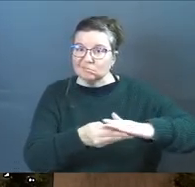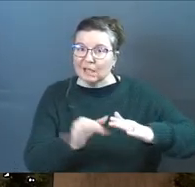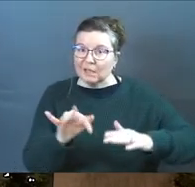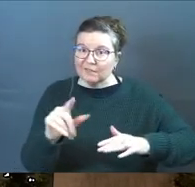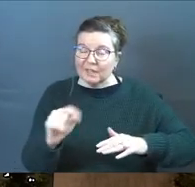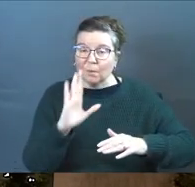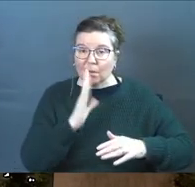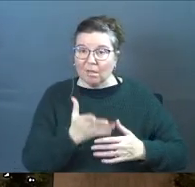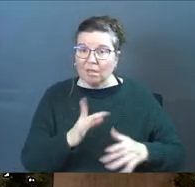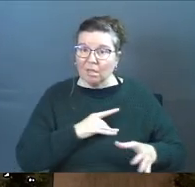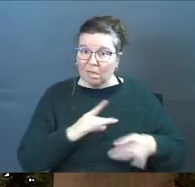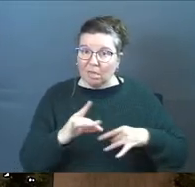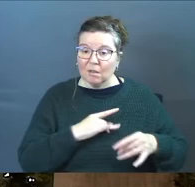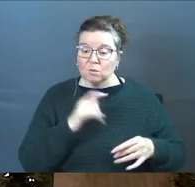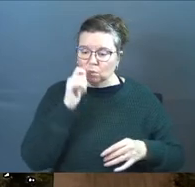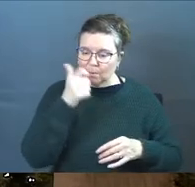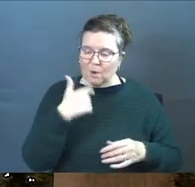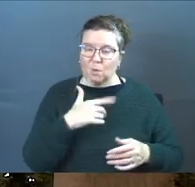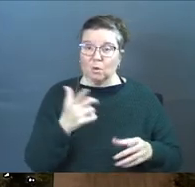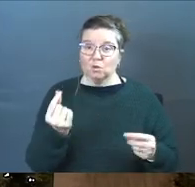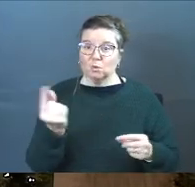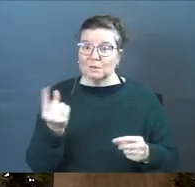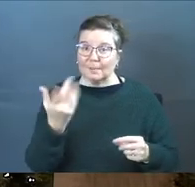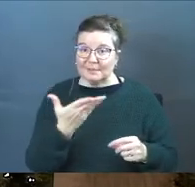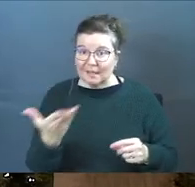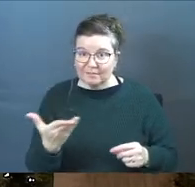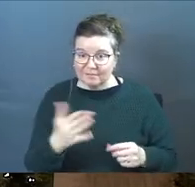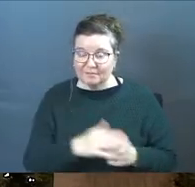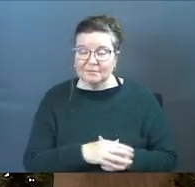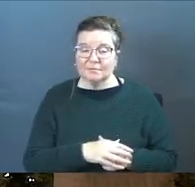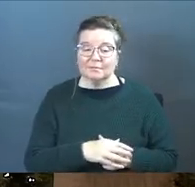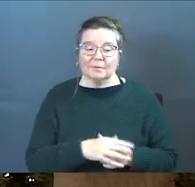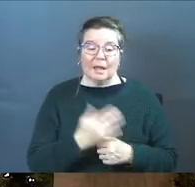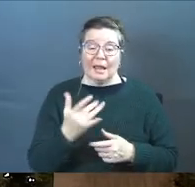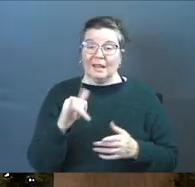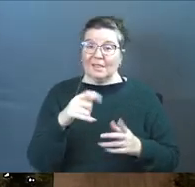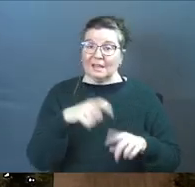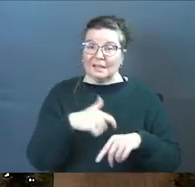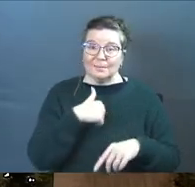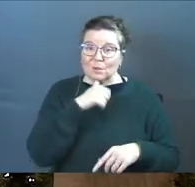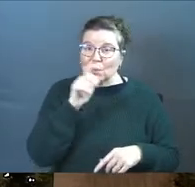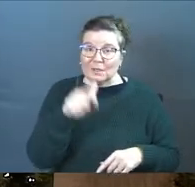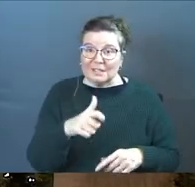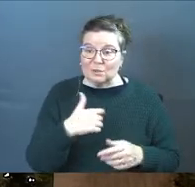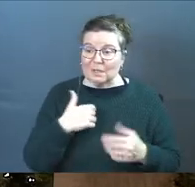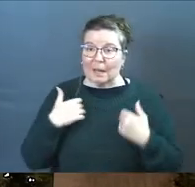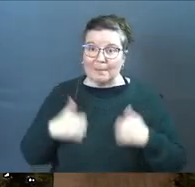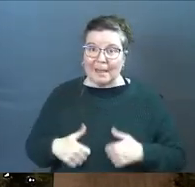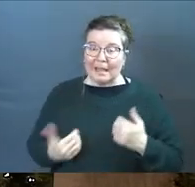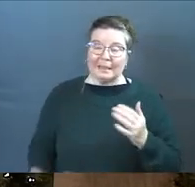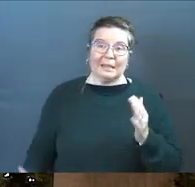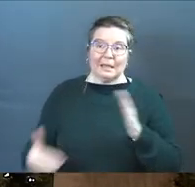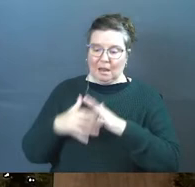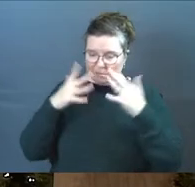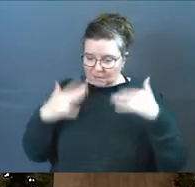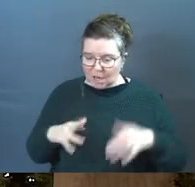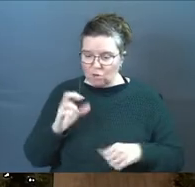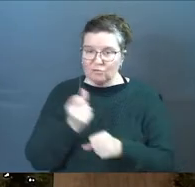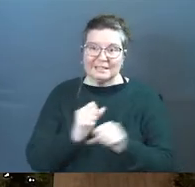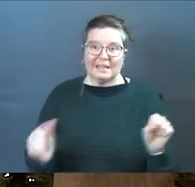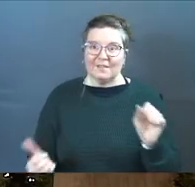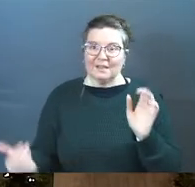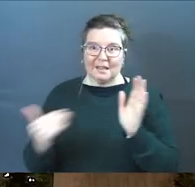life and so tomorrow you're gonna do some stuff right and at that point you don't need to get rebathed and resaved